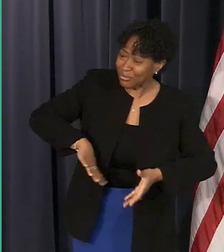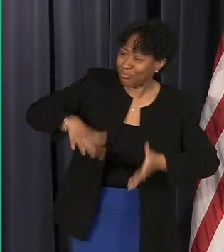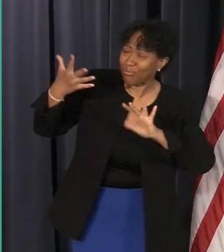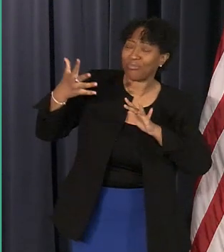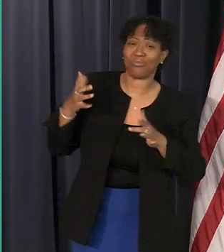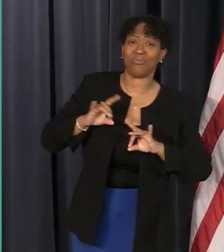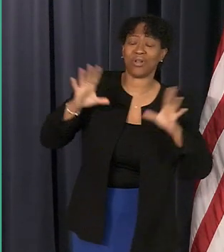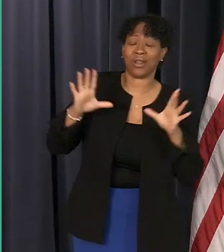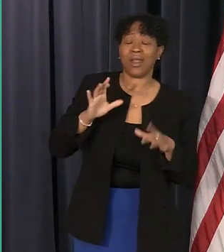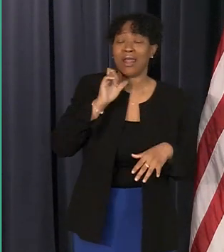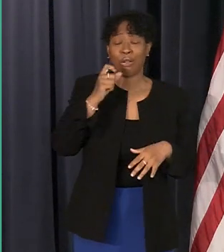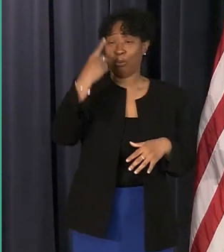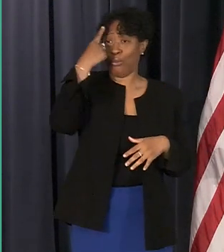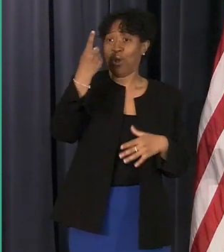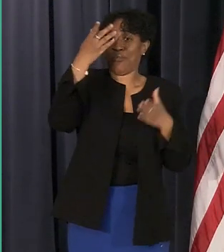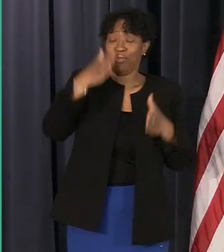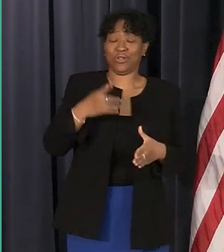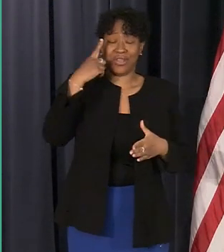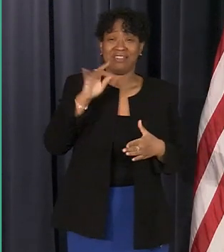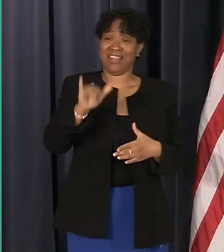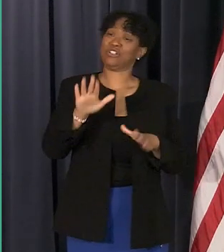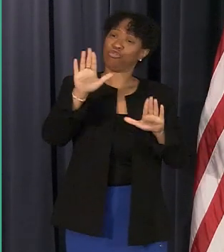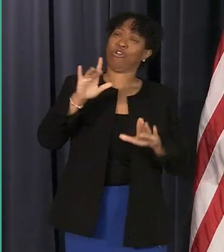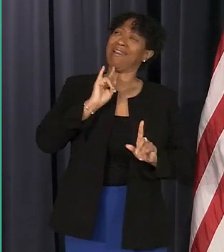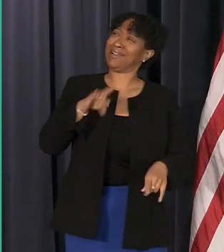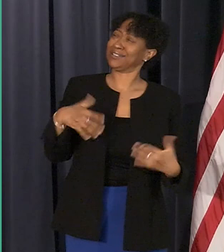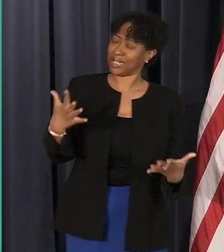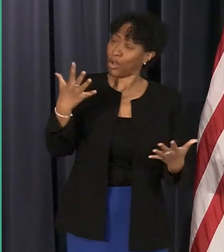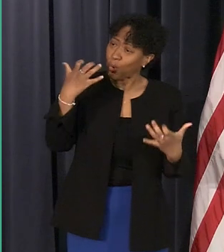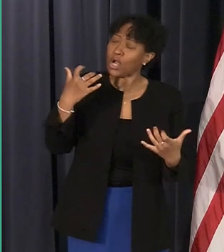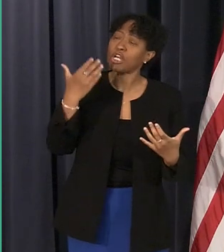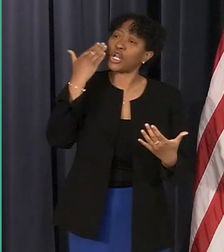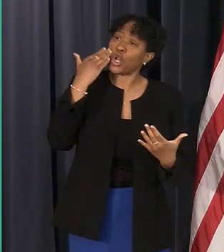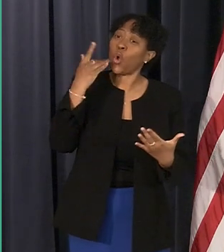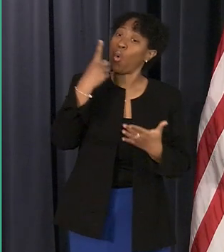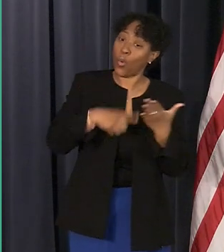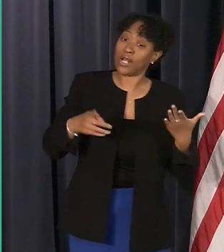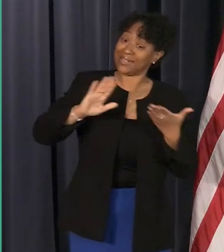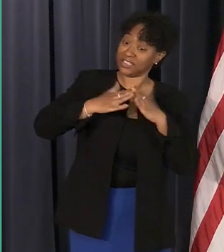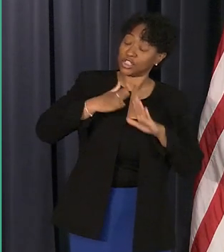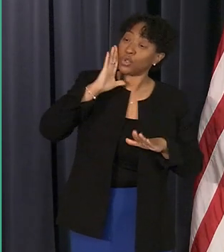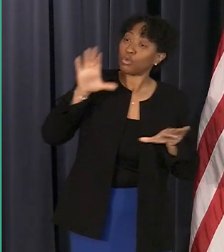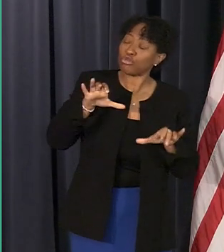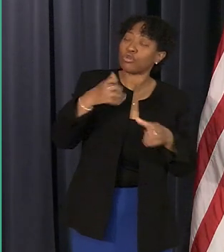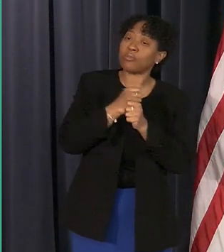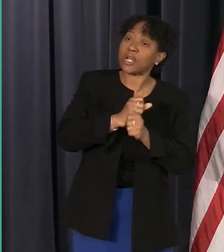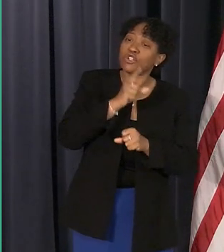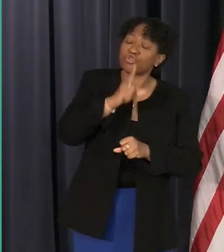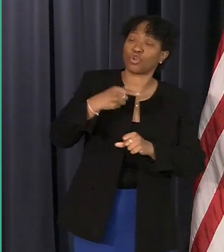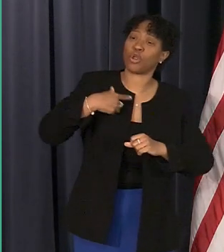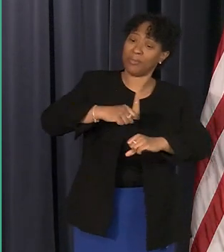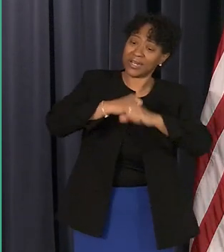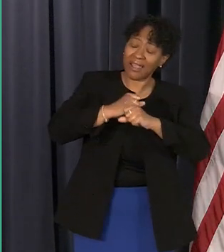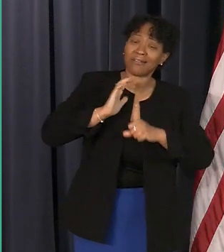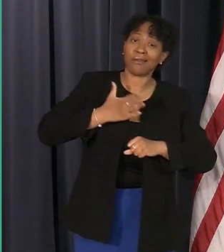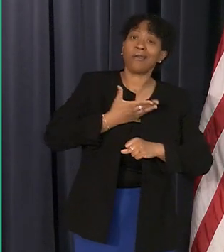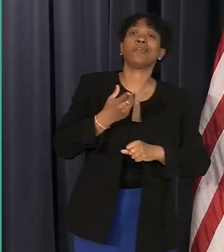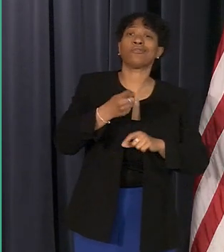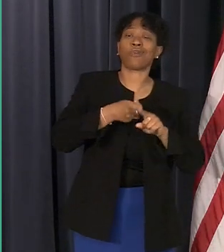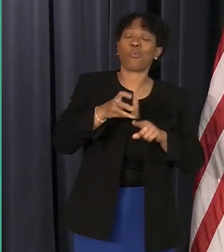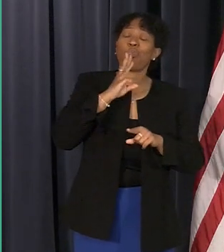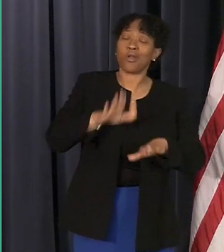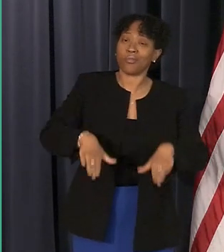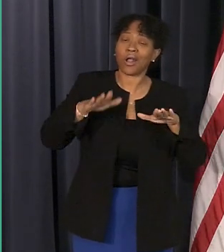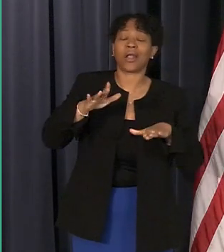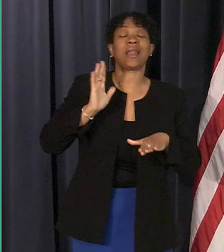a single person who thought that was a good answer they wanted to know what we were going to do next year and the year after the year after and this is our answer